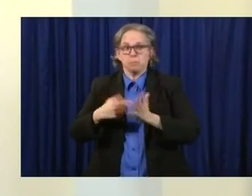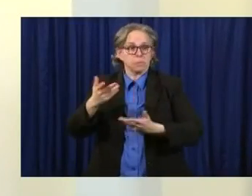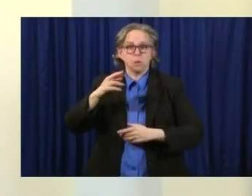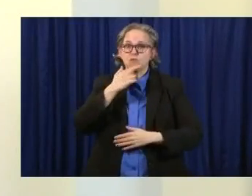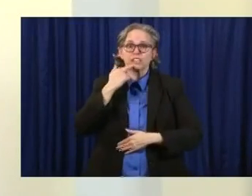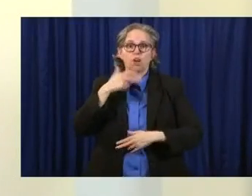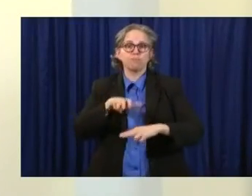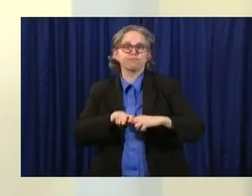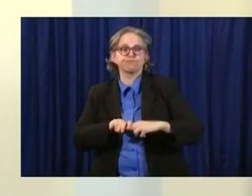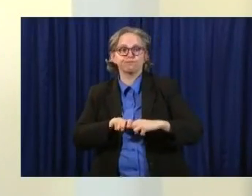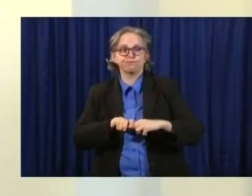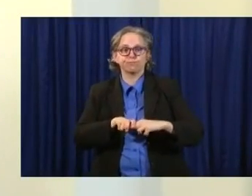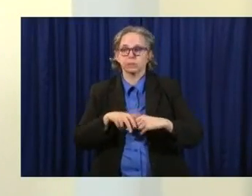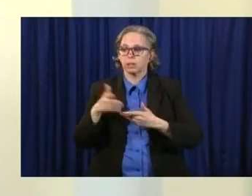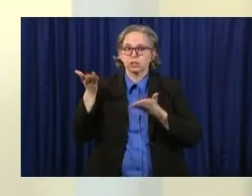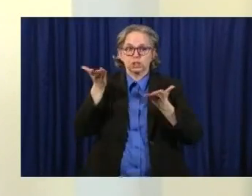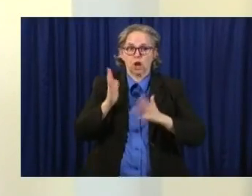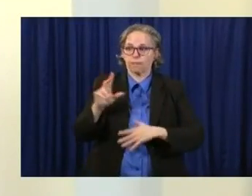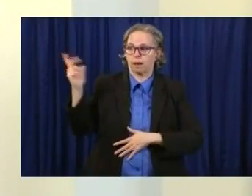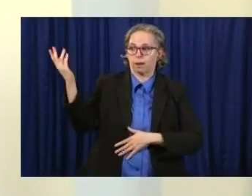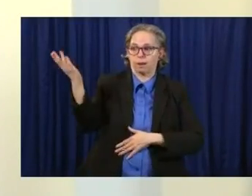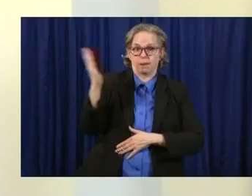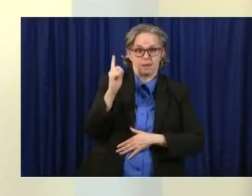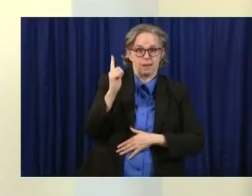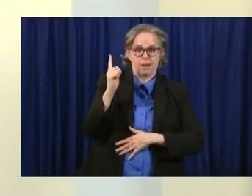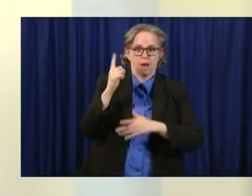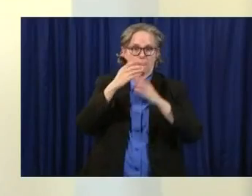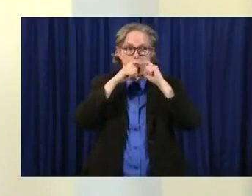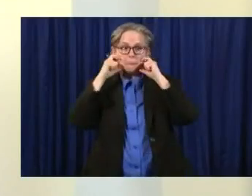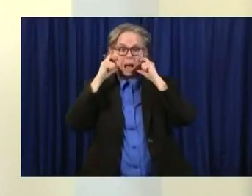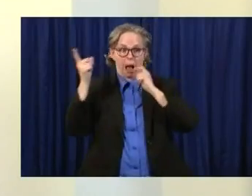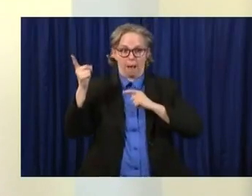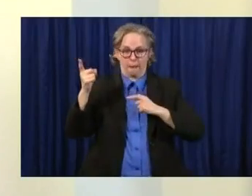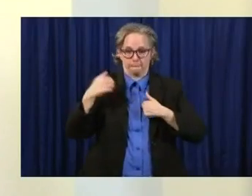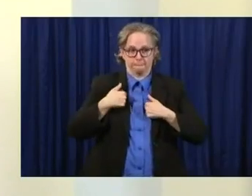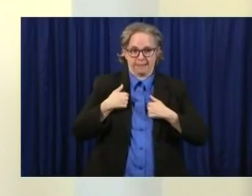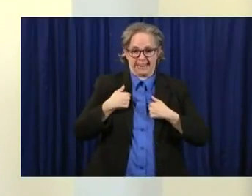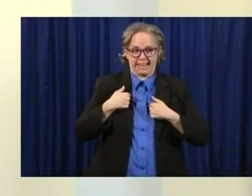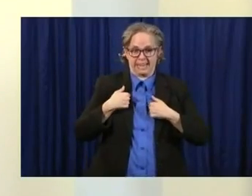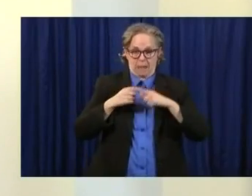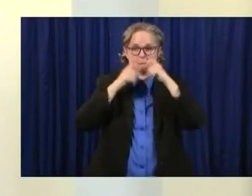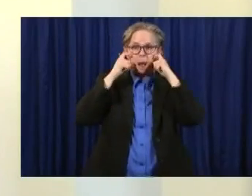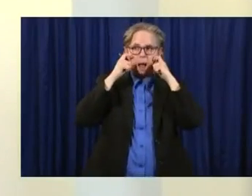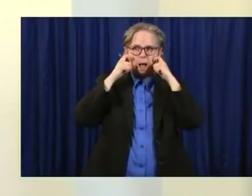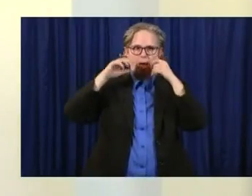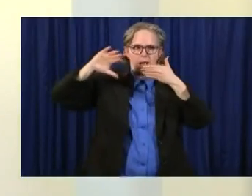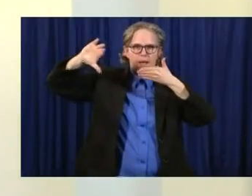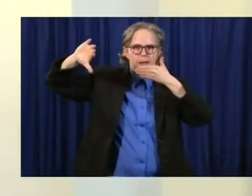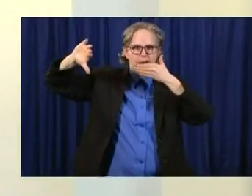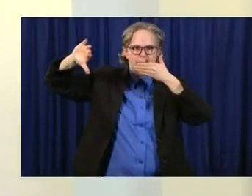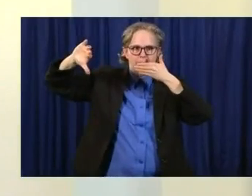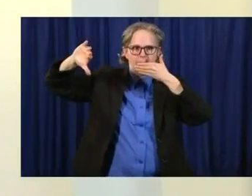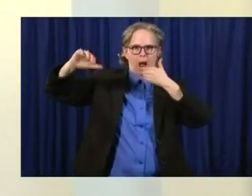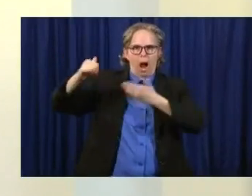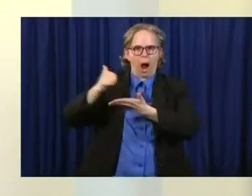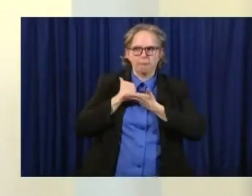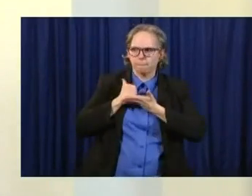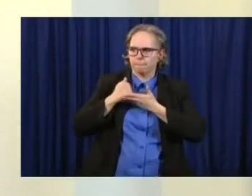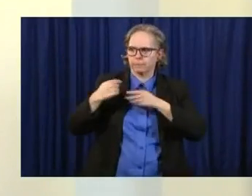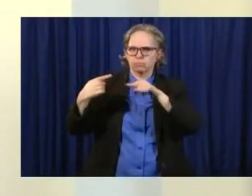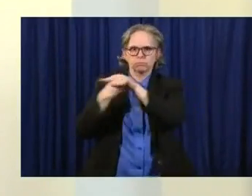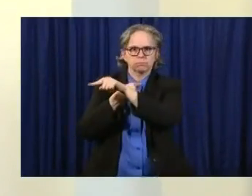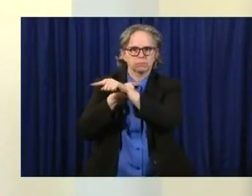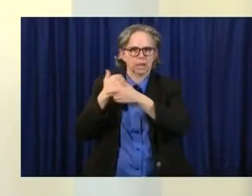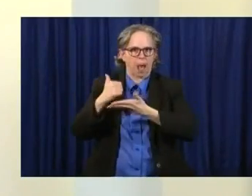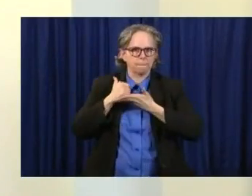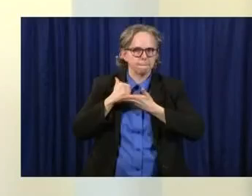server was protected and the customer was protected, that really is helpful. But the question is, how much